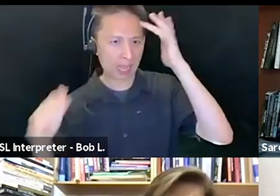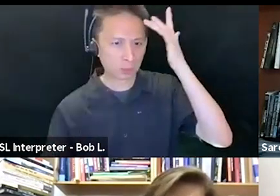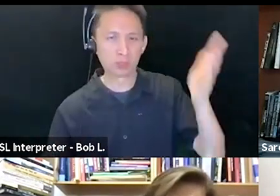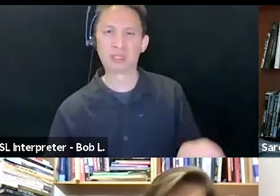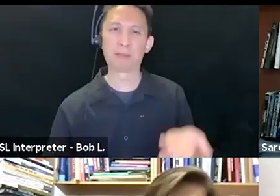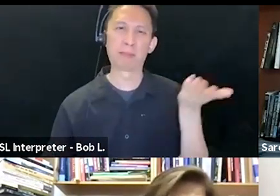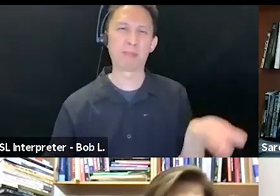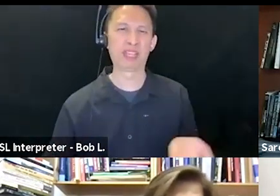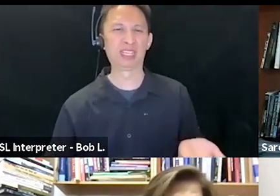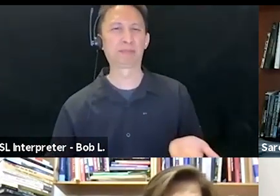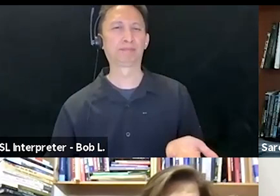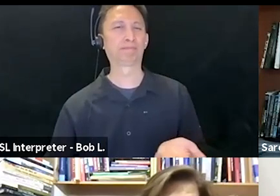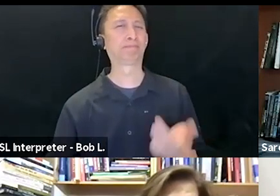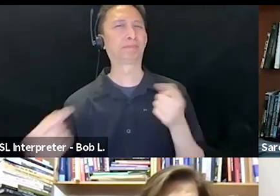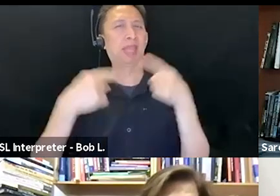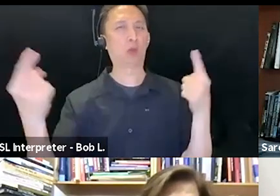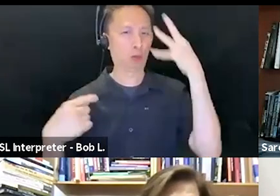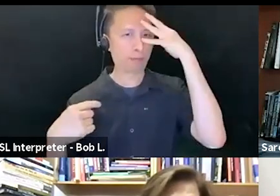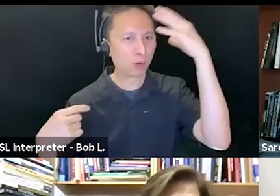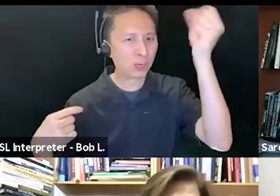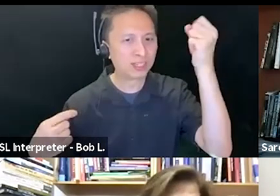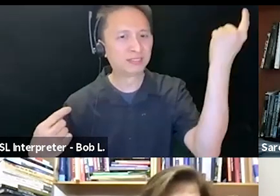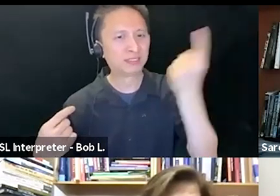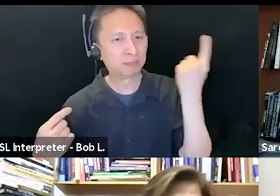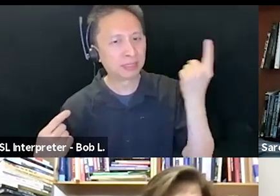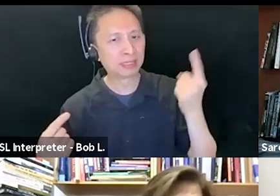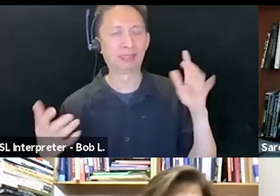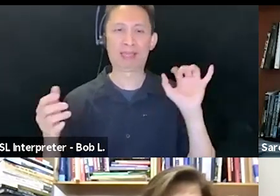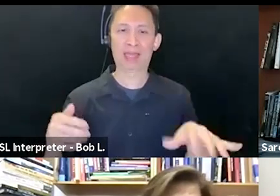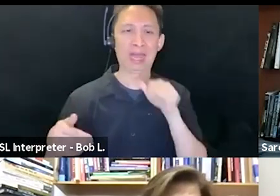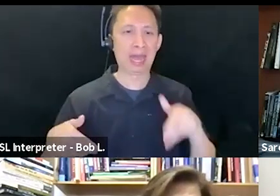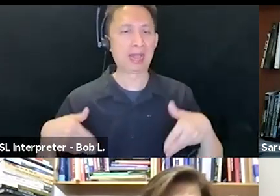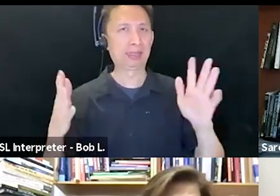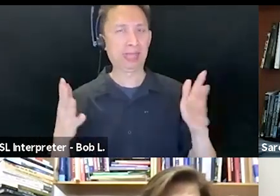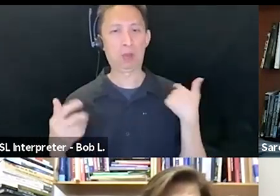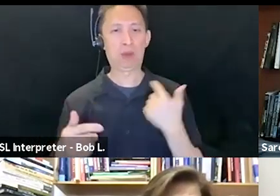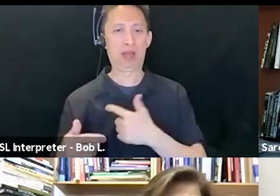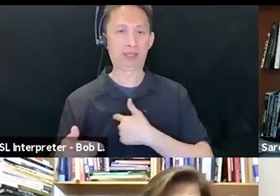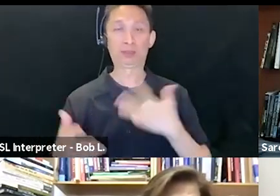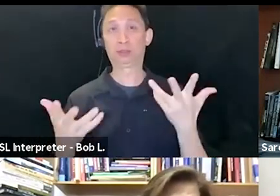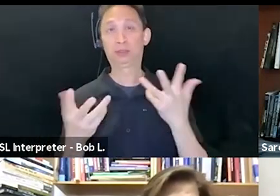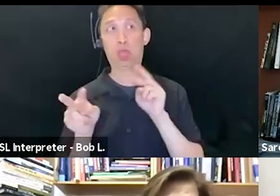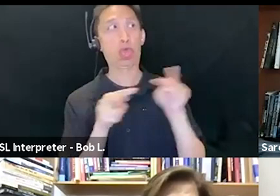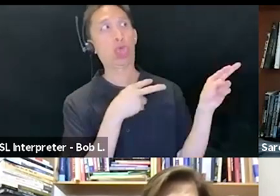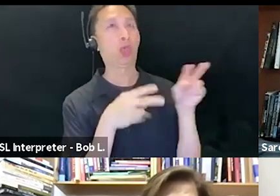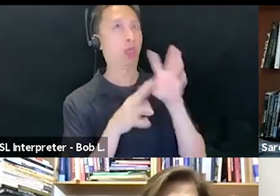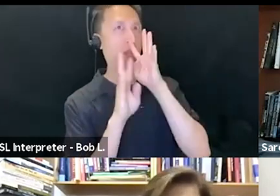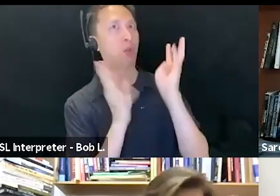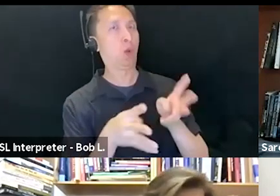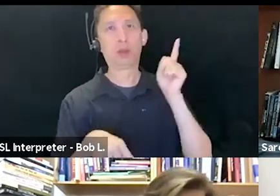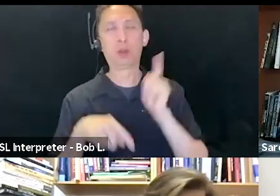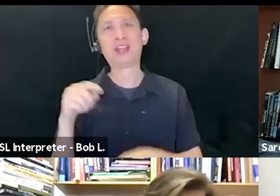-discourse that will not allow conscience to look away or fall asleep, end quote. Even in his modest,